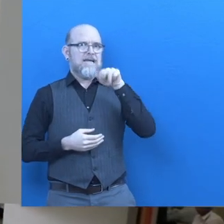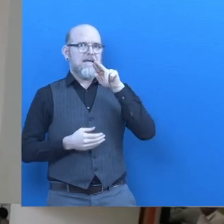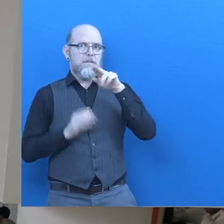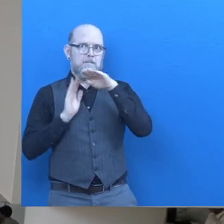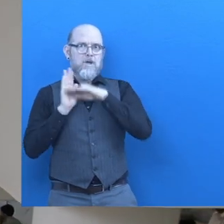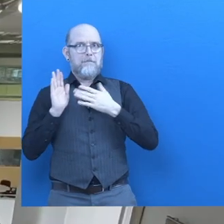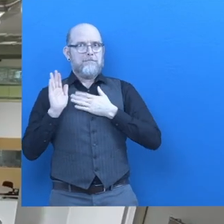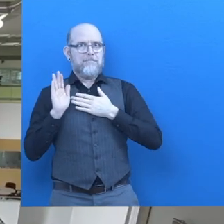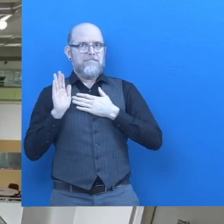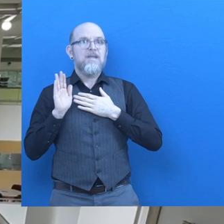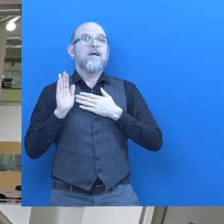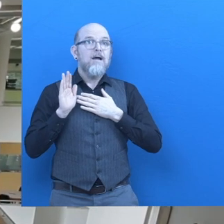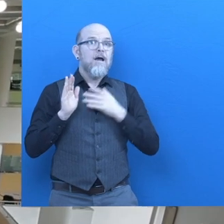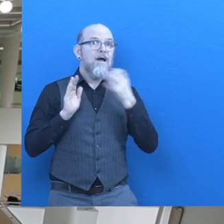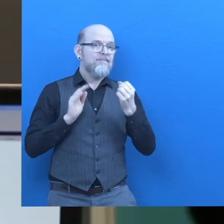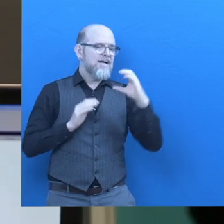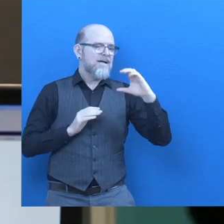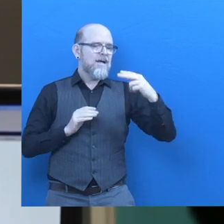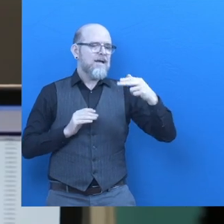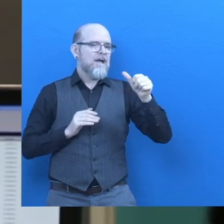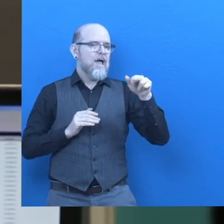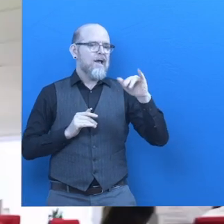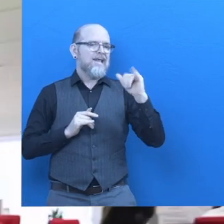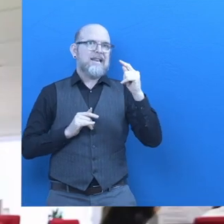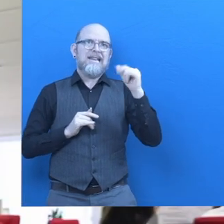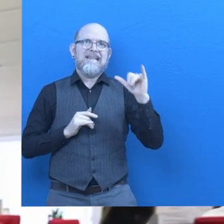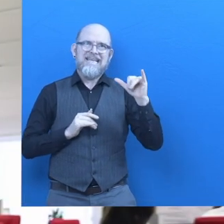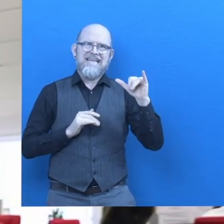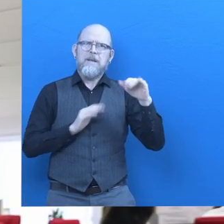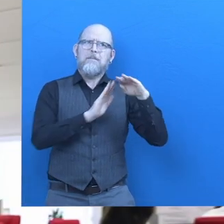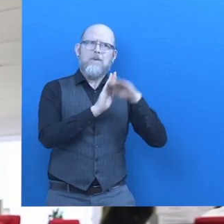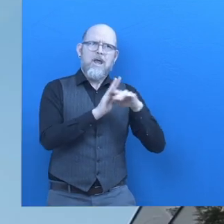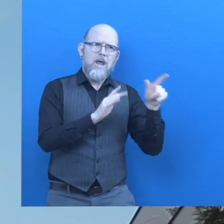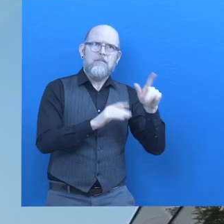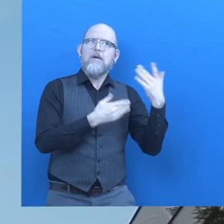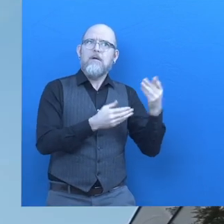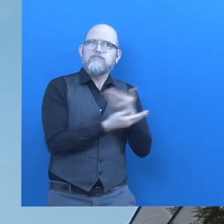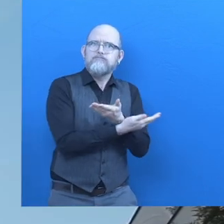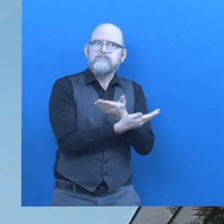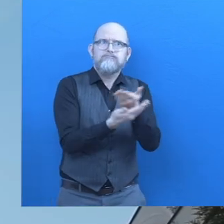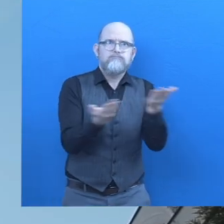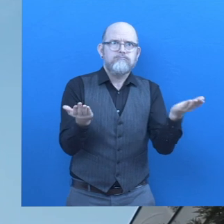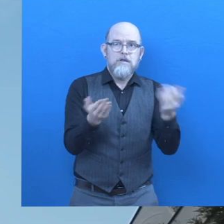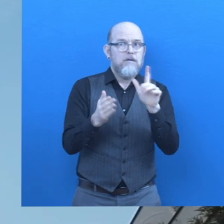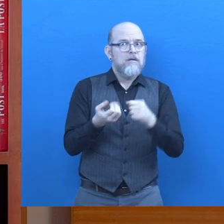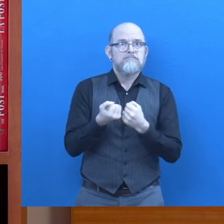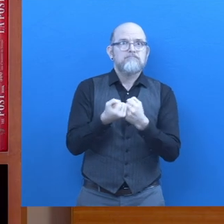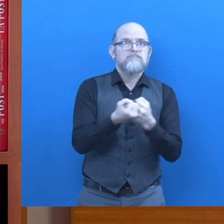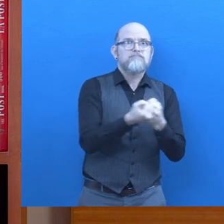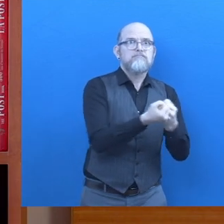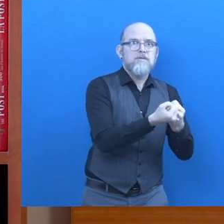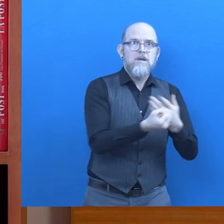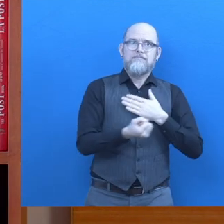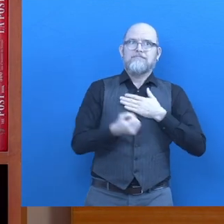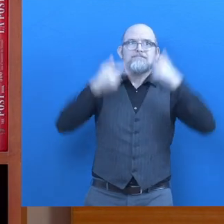it's a charity program that supports many deserving causes and we as part of the larger tata group are